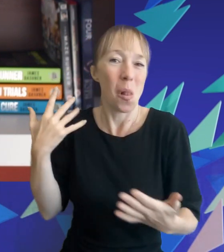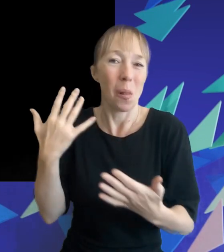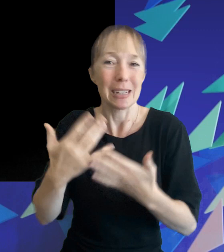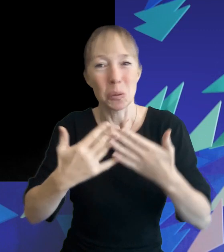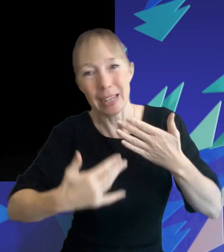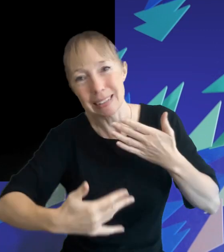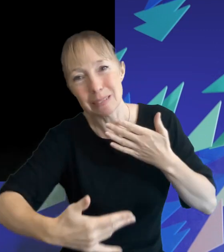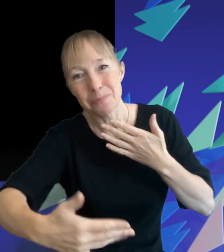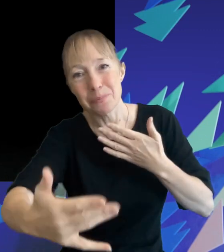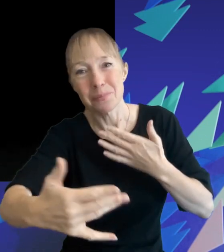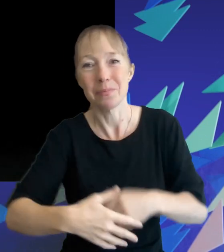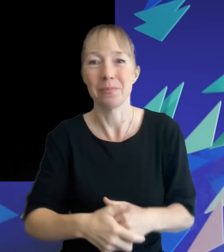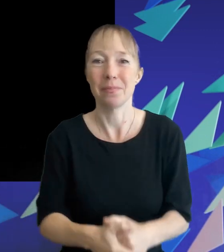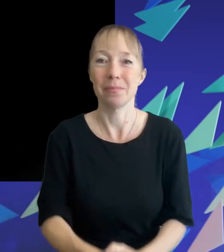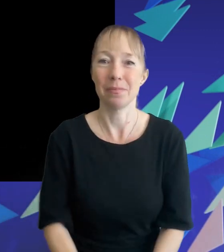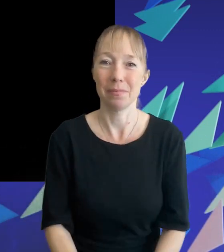come